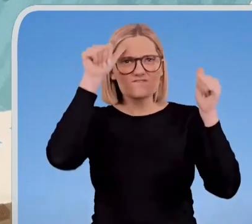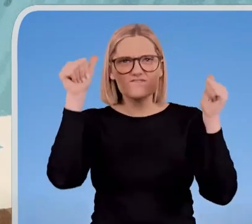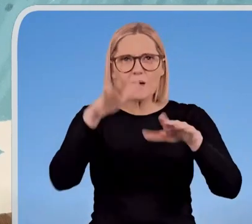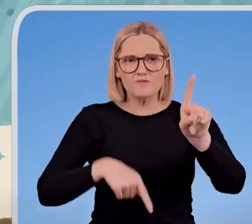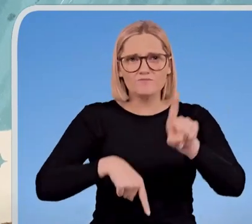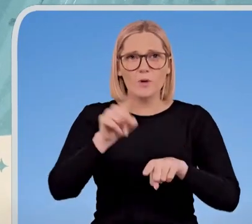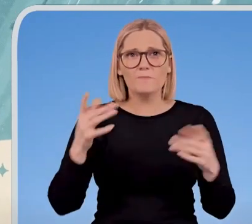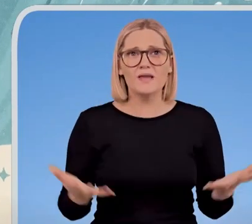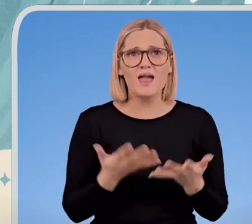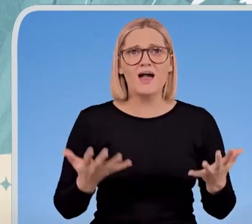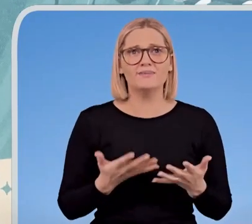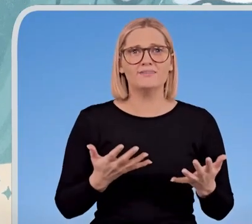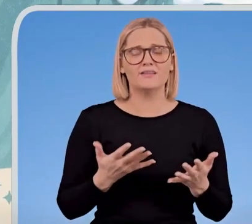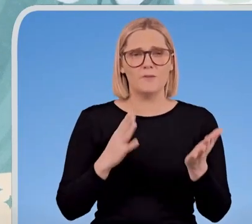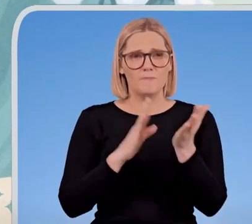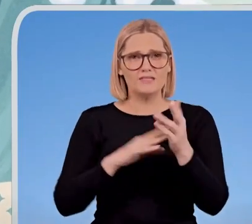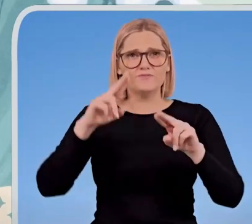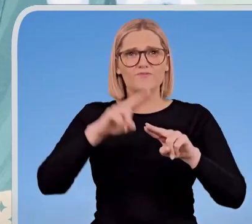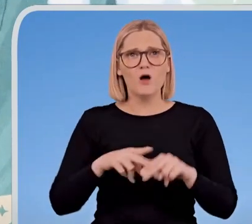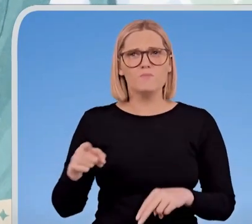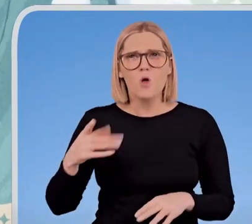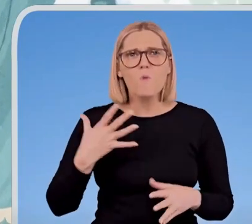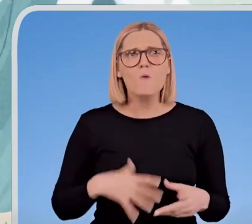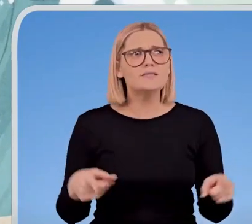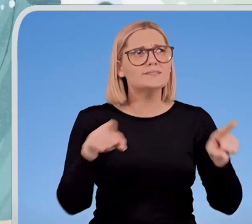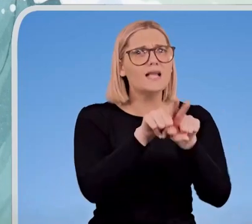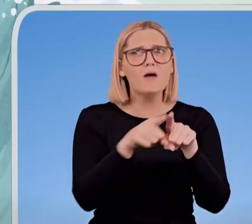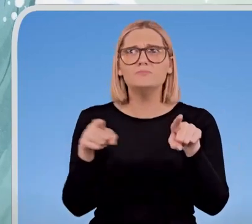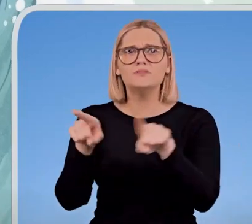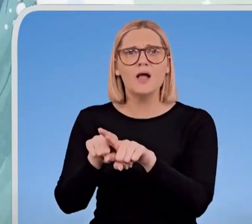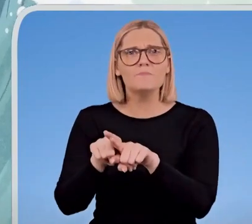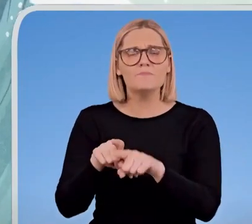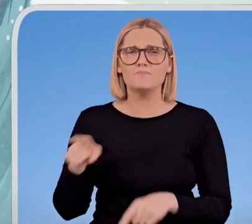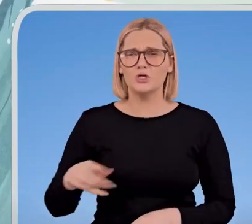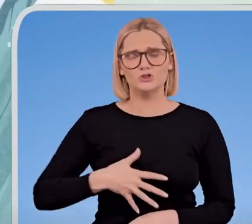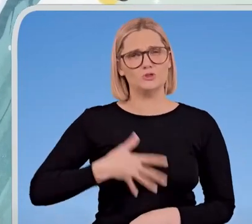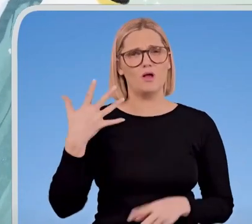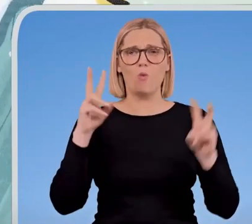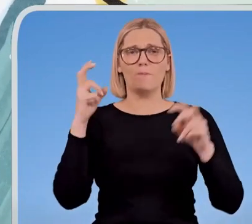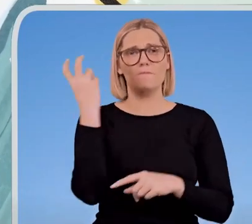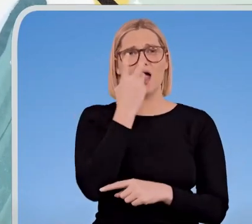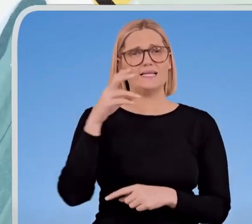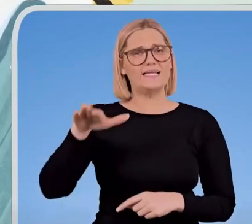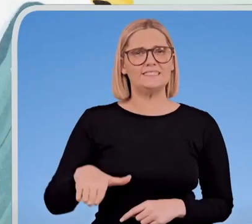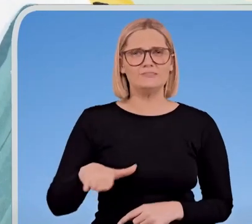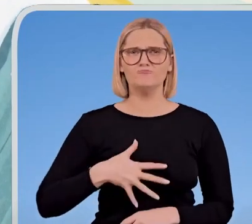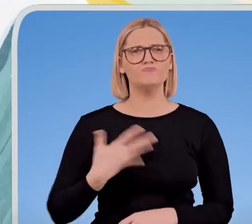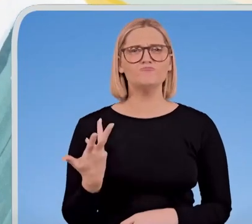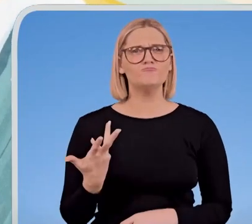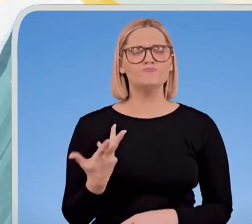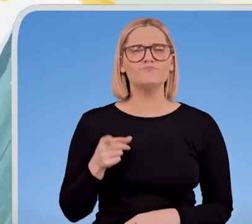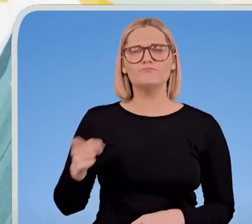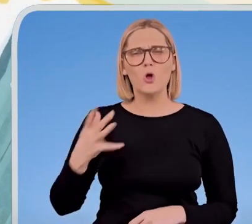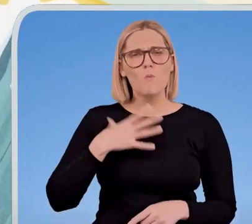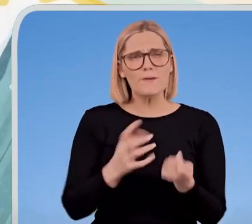Matt wanted to be like them. He never wanted to be just the blind kid. He wanted to be